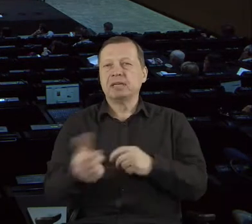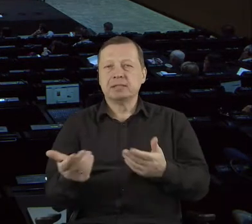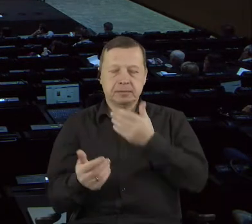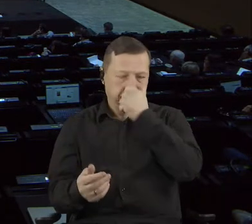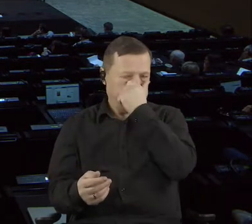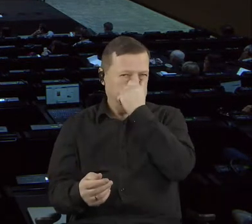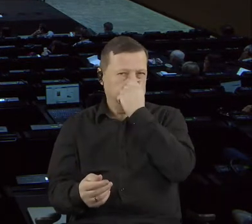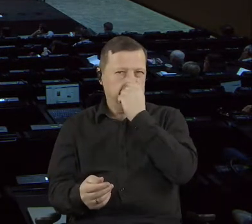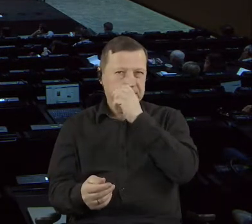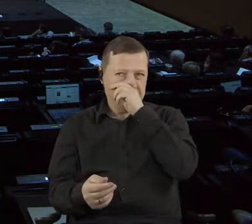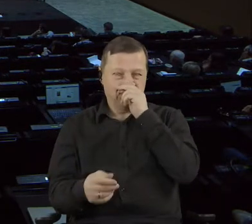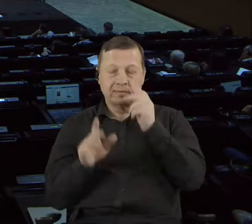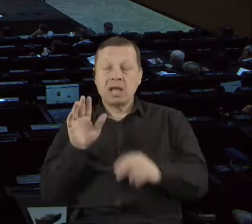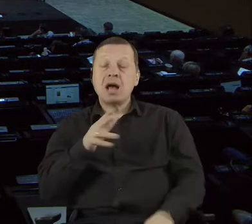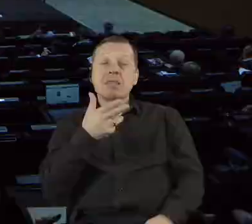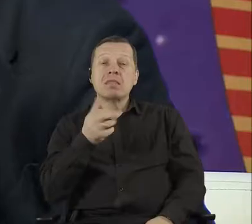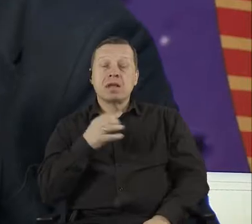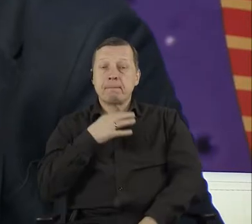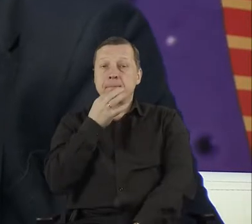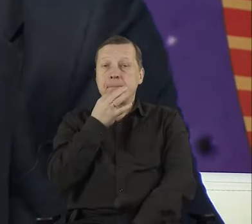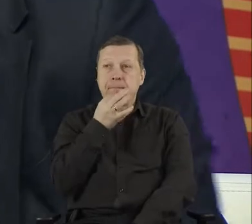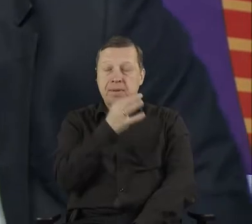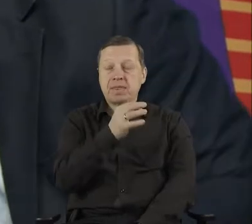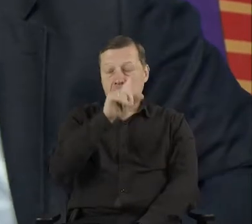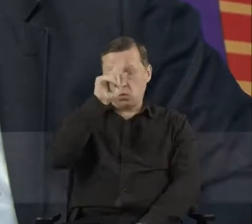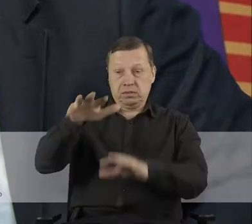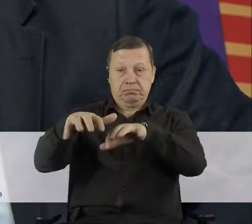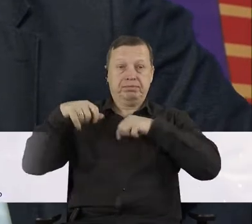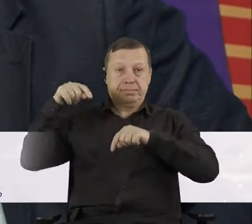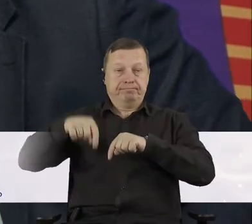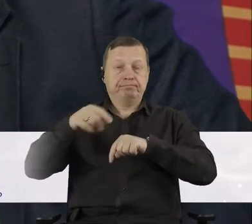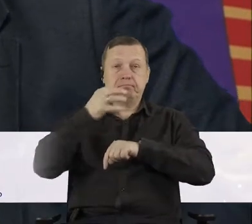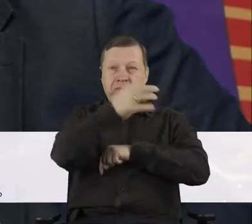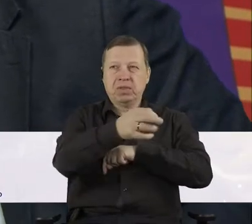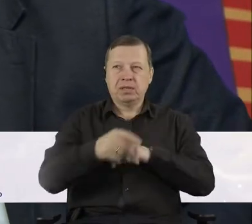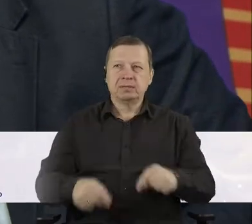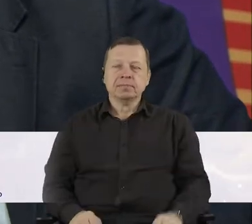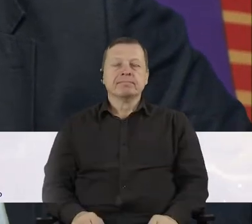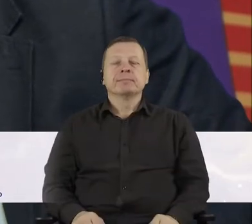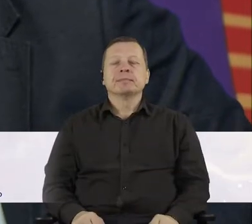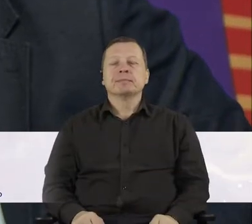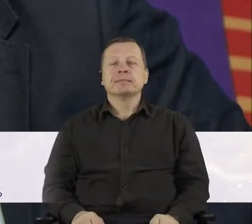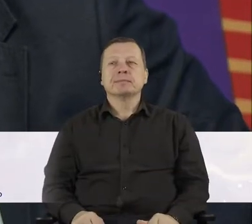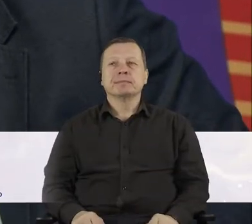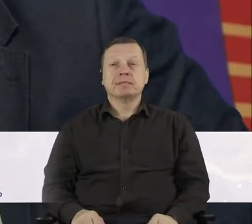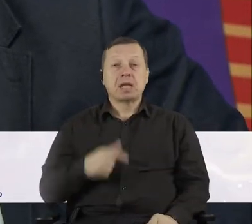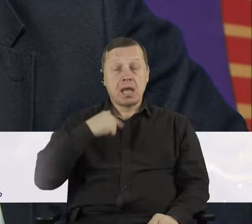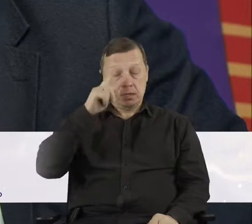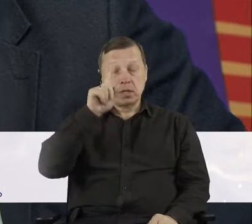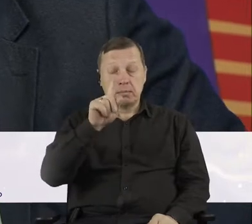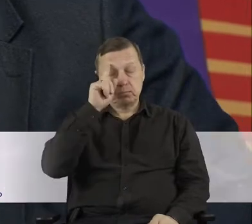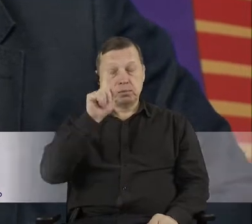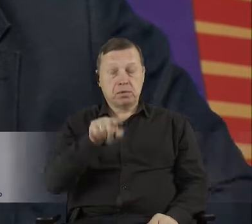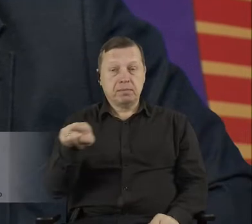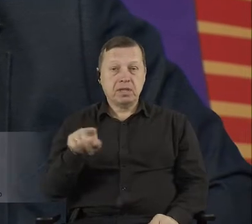would like to read and widen up a bit. Just to remind all the ones who joined